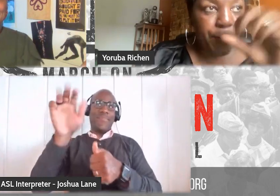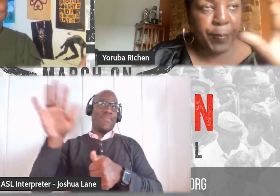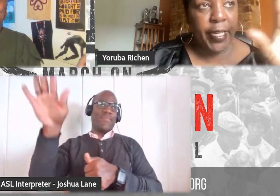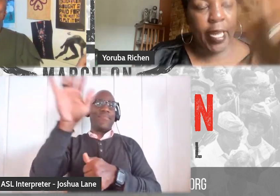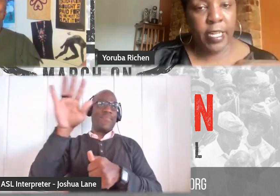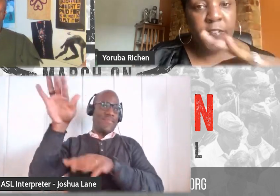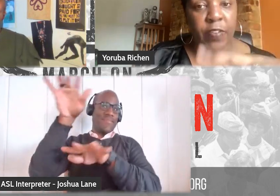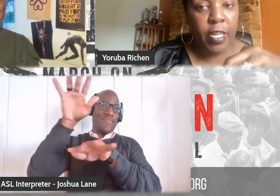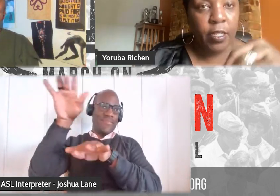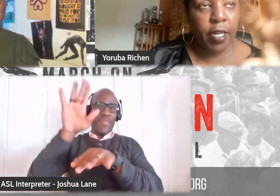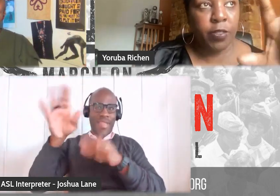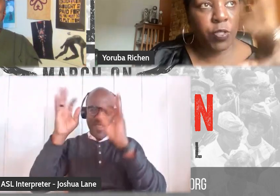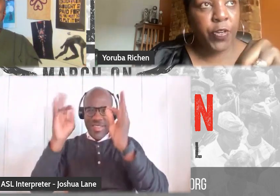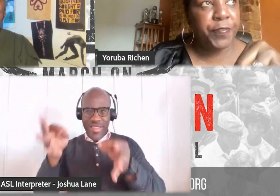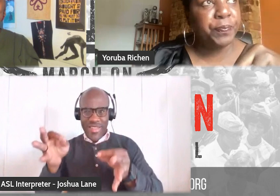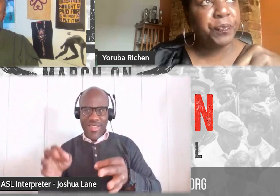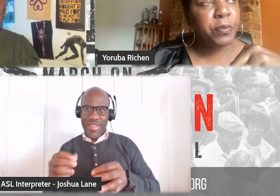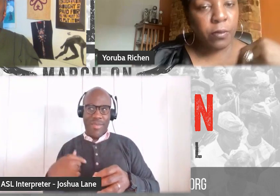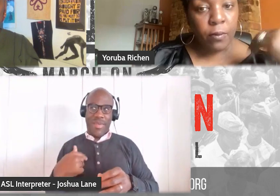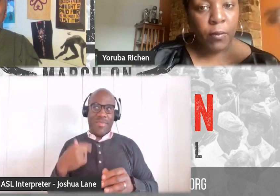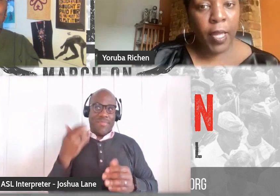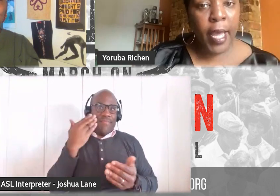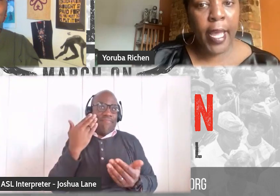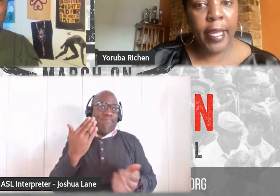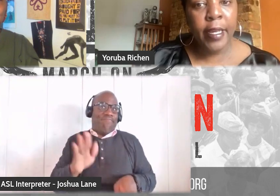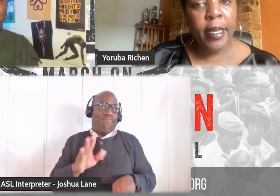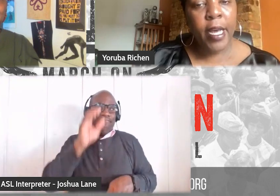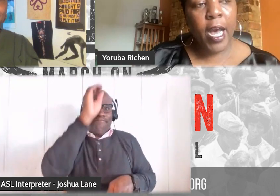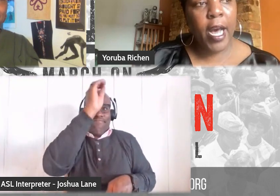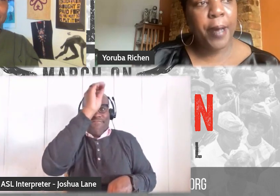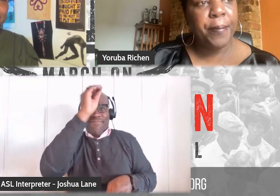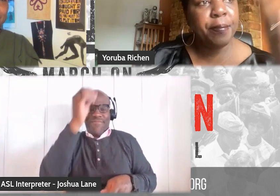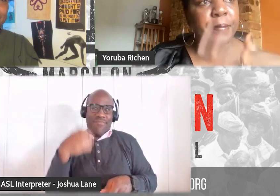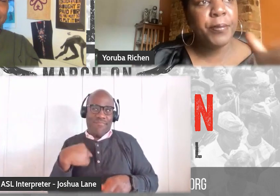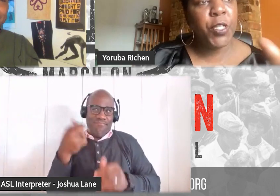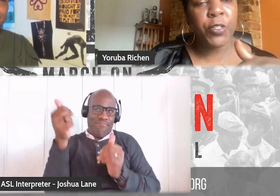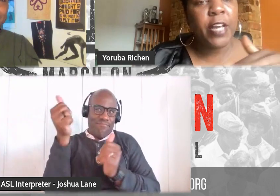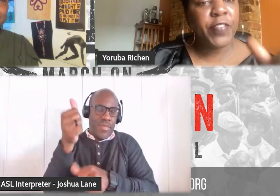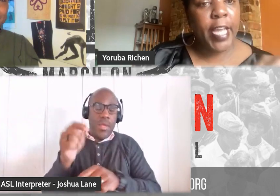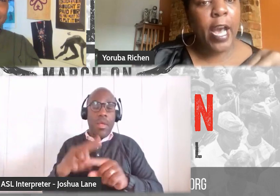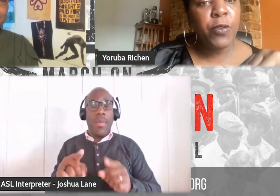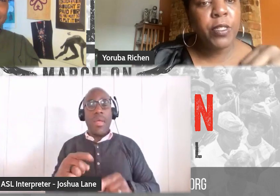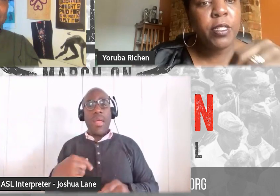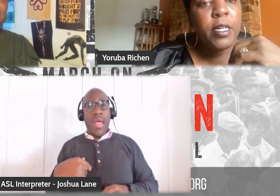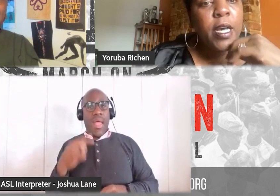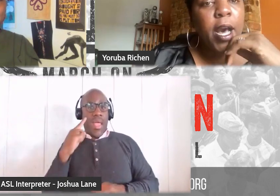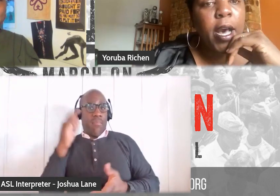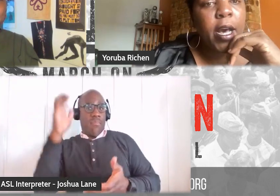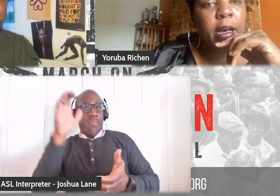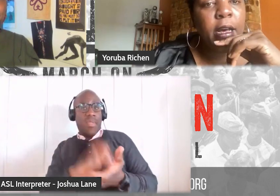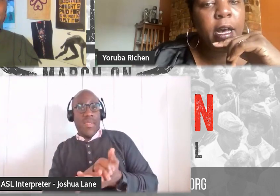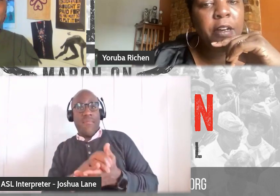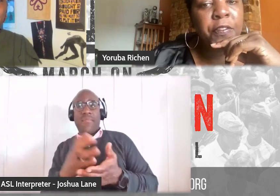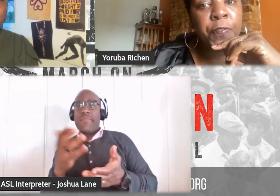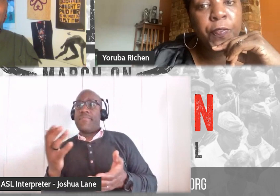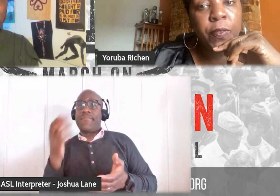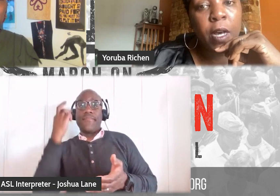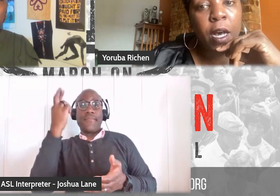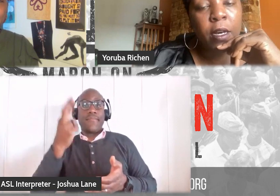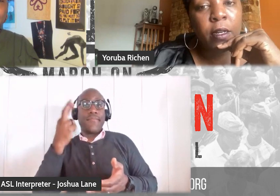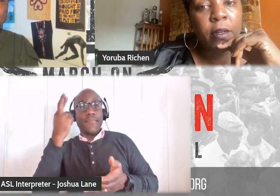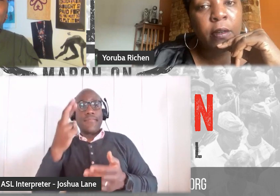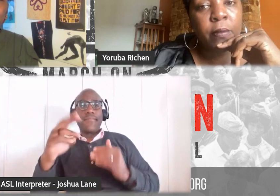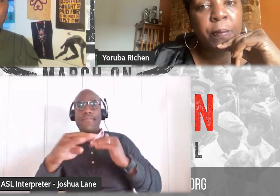probably an evening sort of a, you know, leveling out of